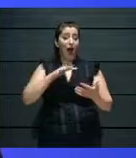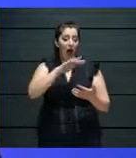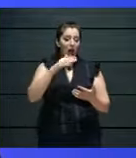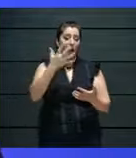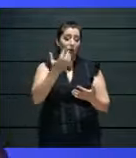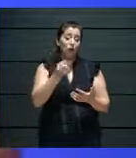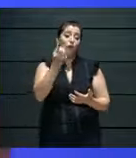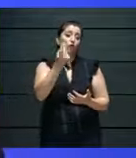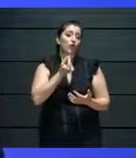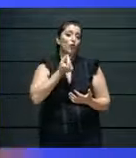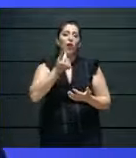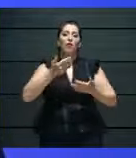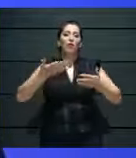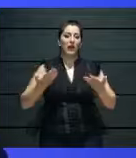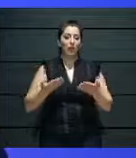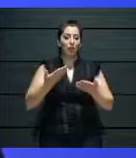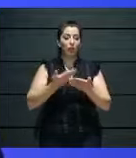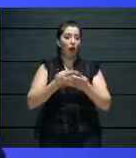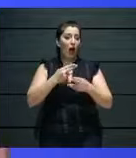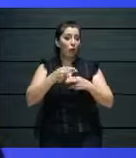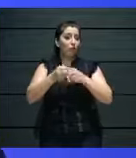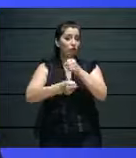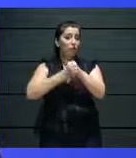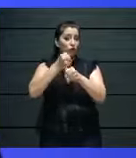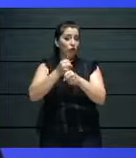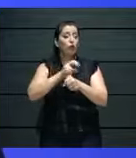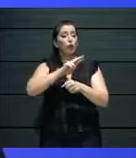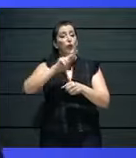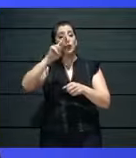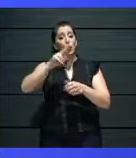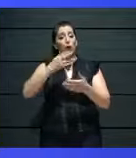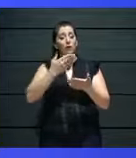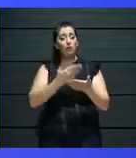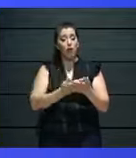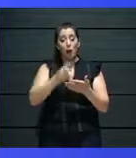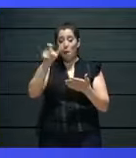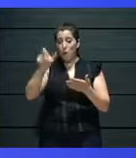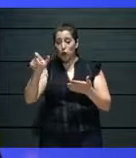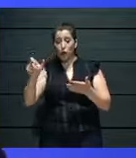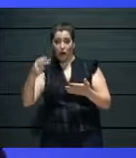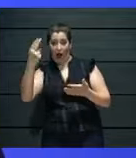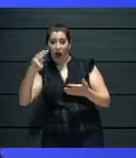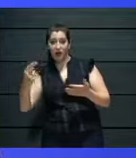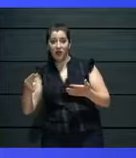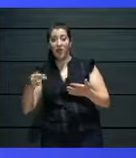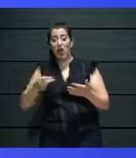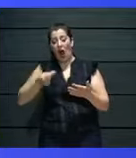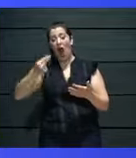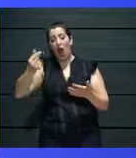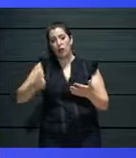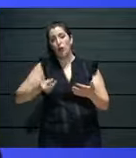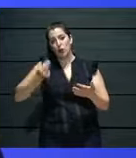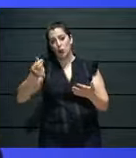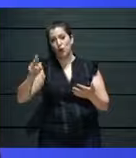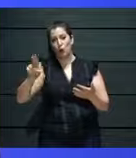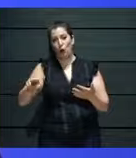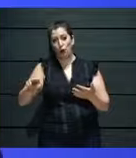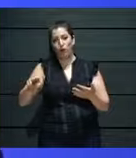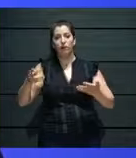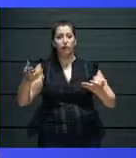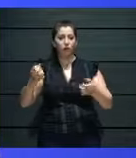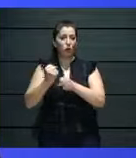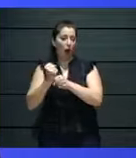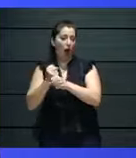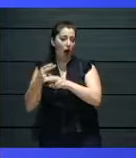We can market and we can literally push the artistic works to the forefront. But